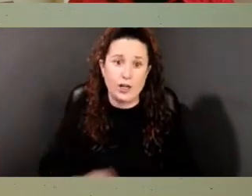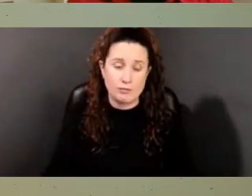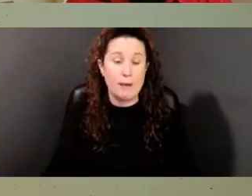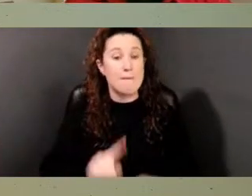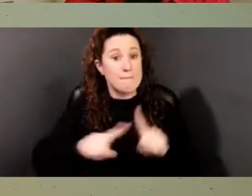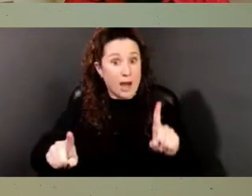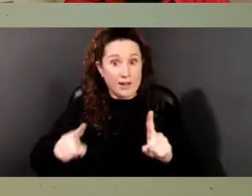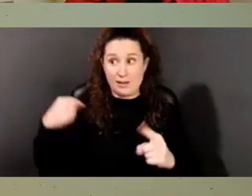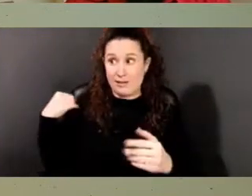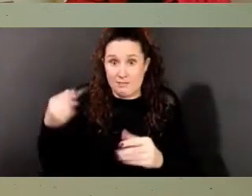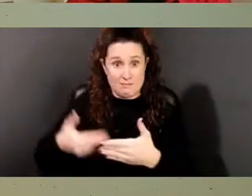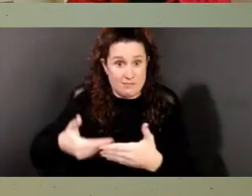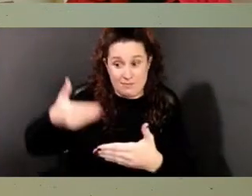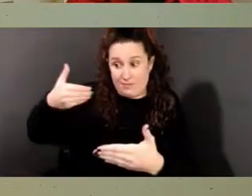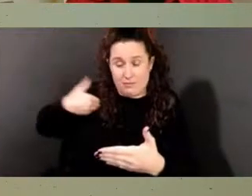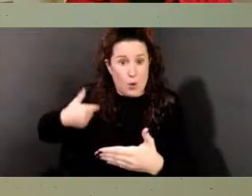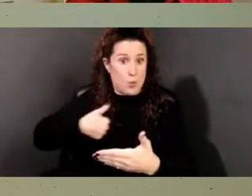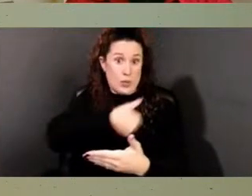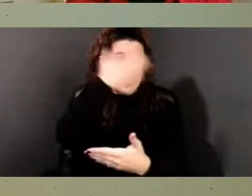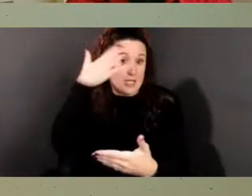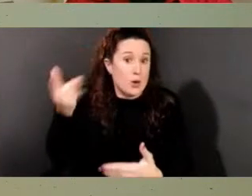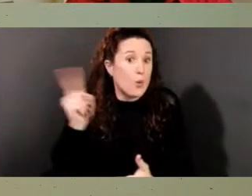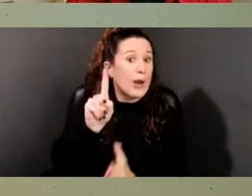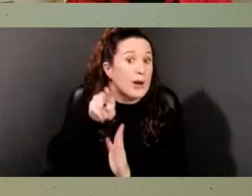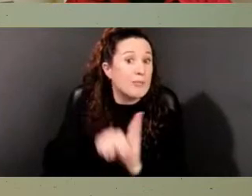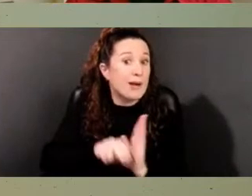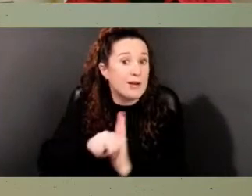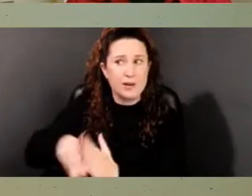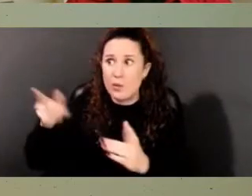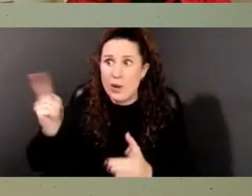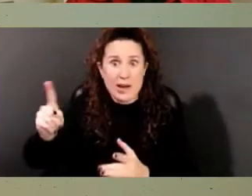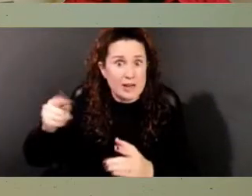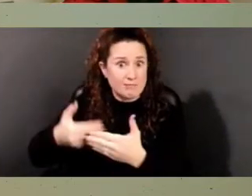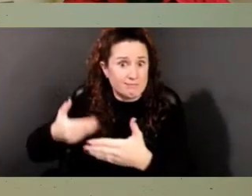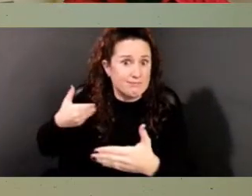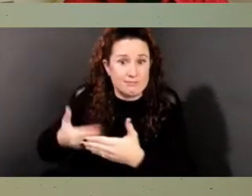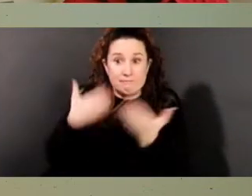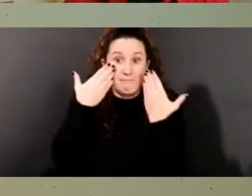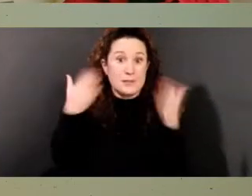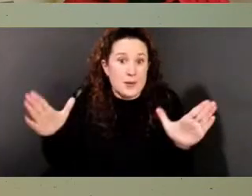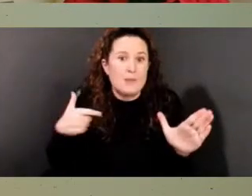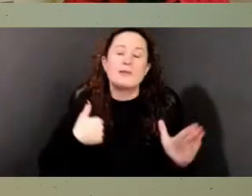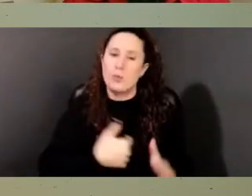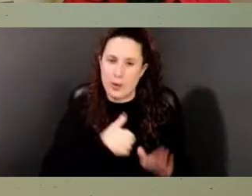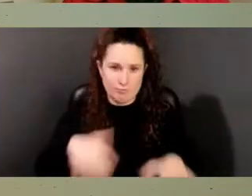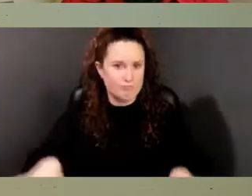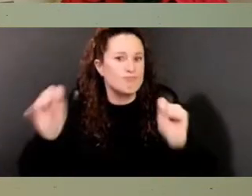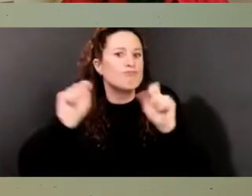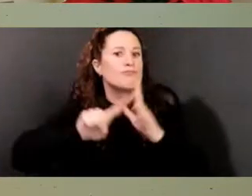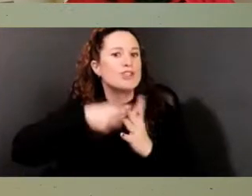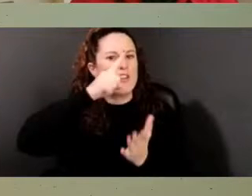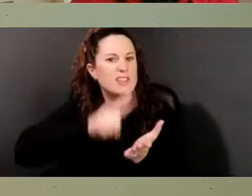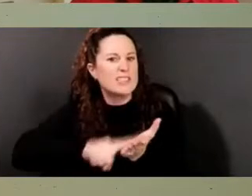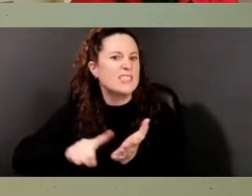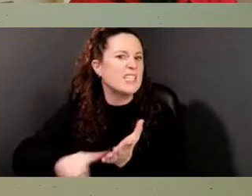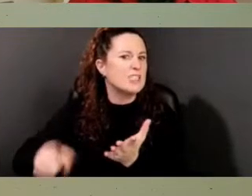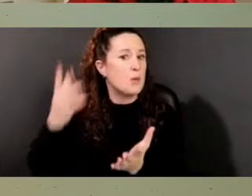of the burial ground had been lost. So we began an investigation to find it. Next slide.